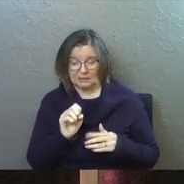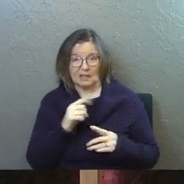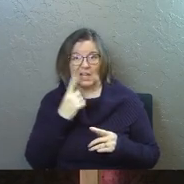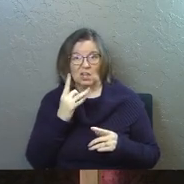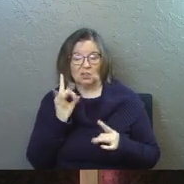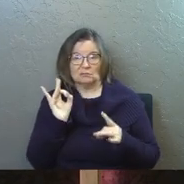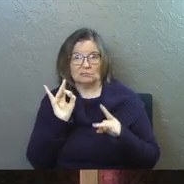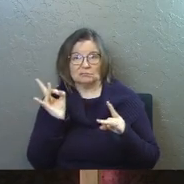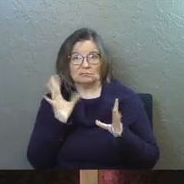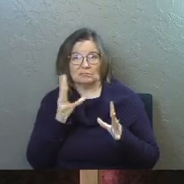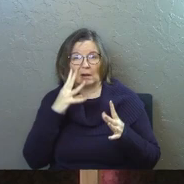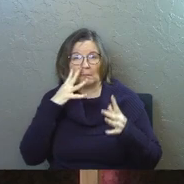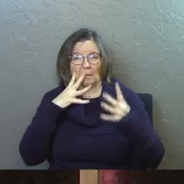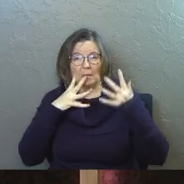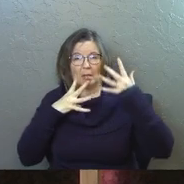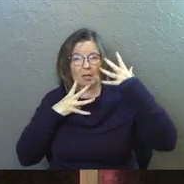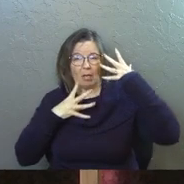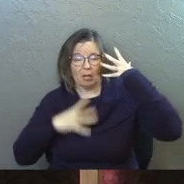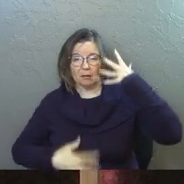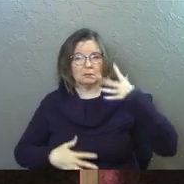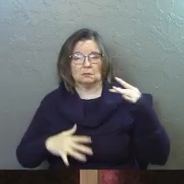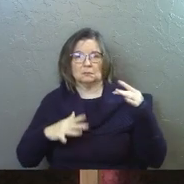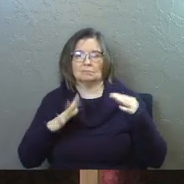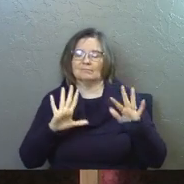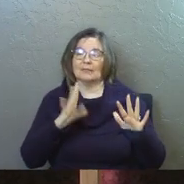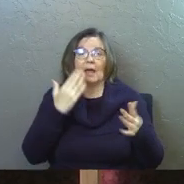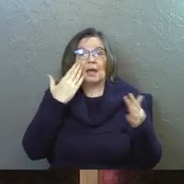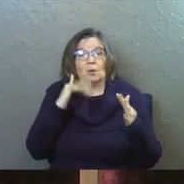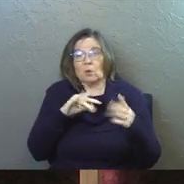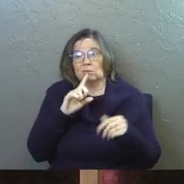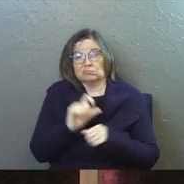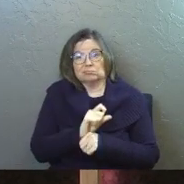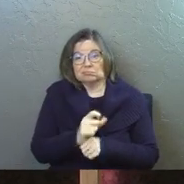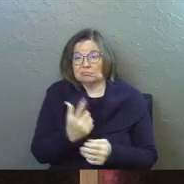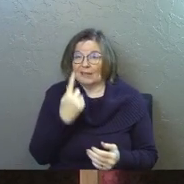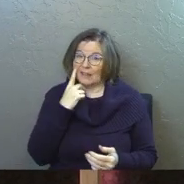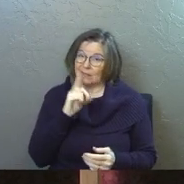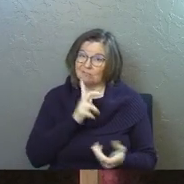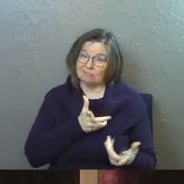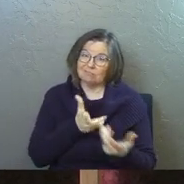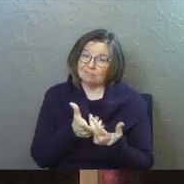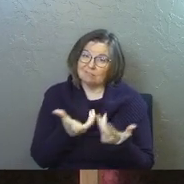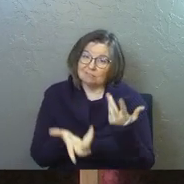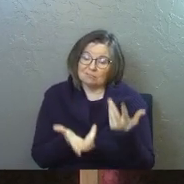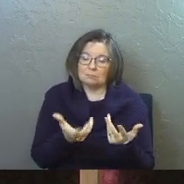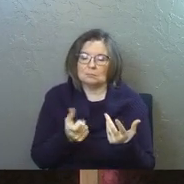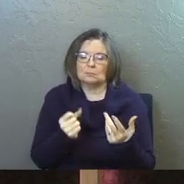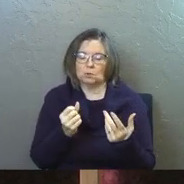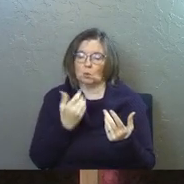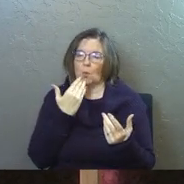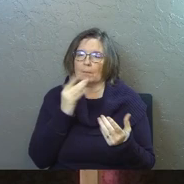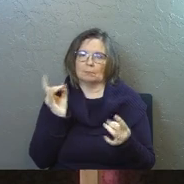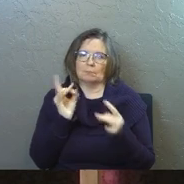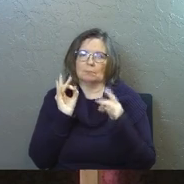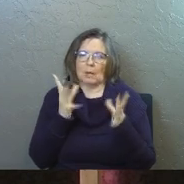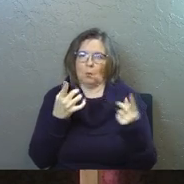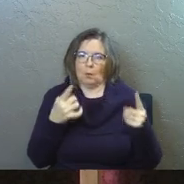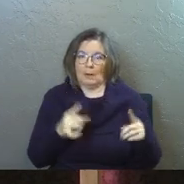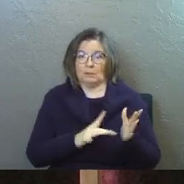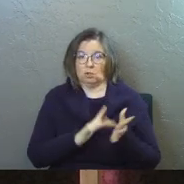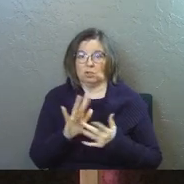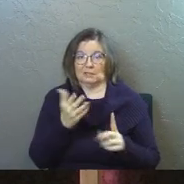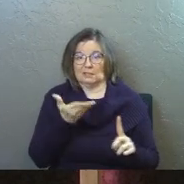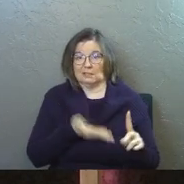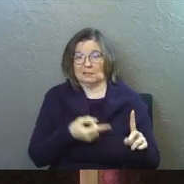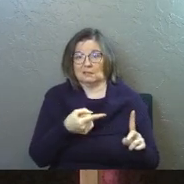He looks so terrible in this. Is this over the top? I don't know that it is. Um, it was so bad what happened to